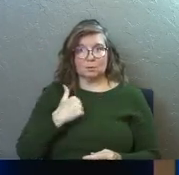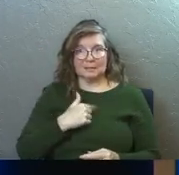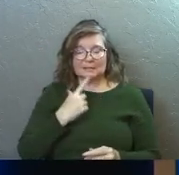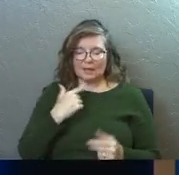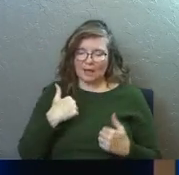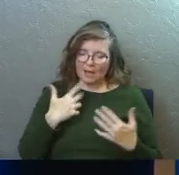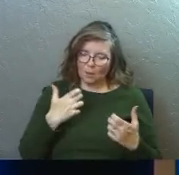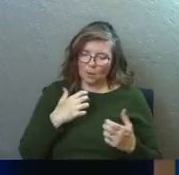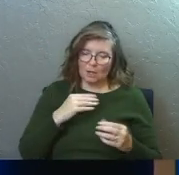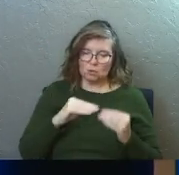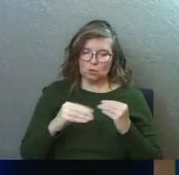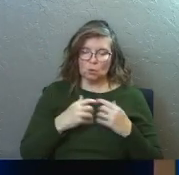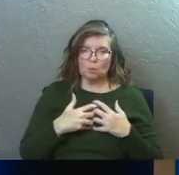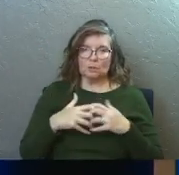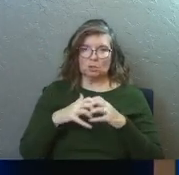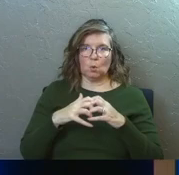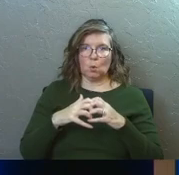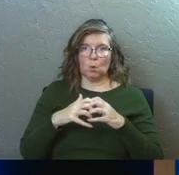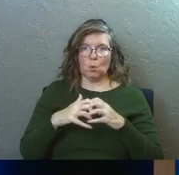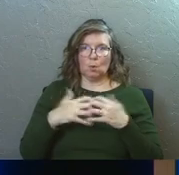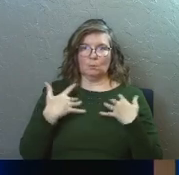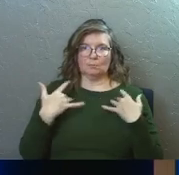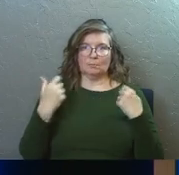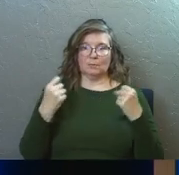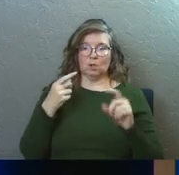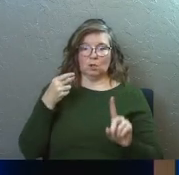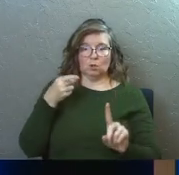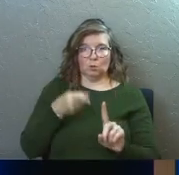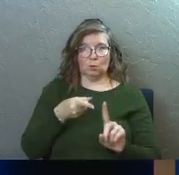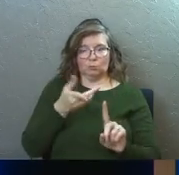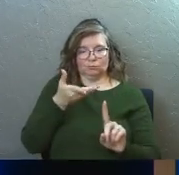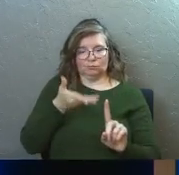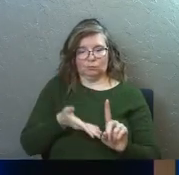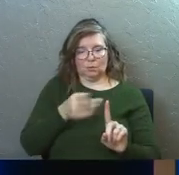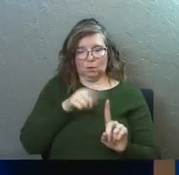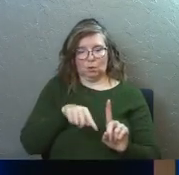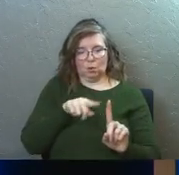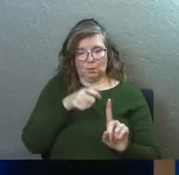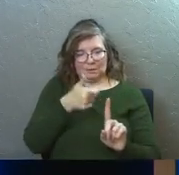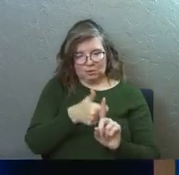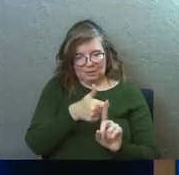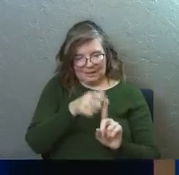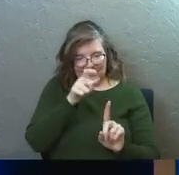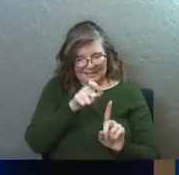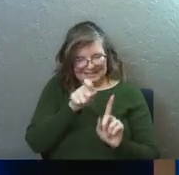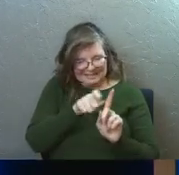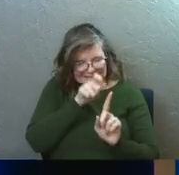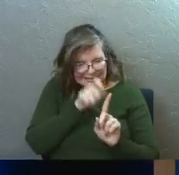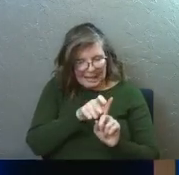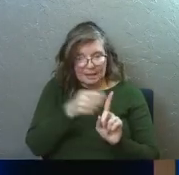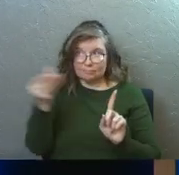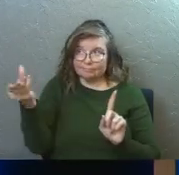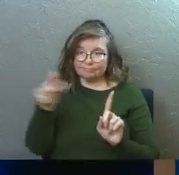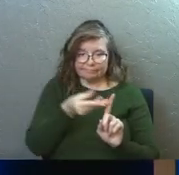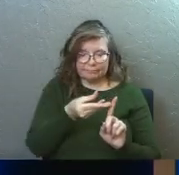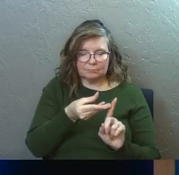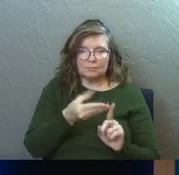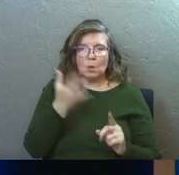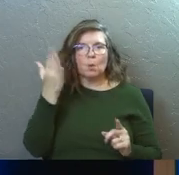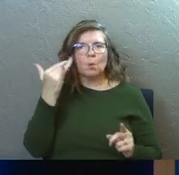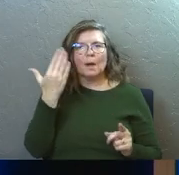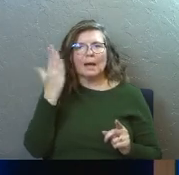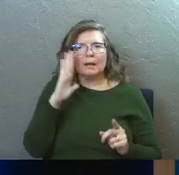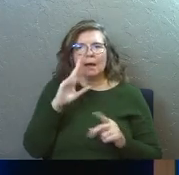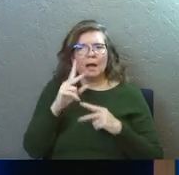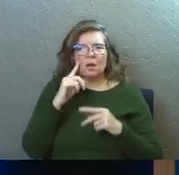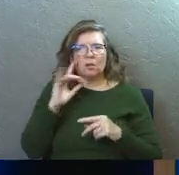us saying, hey, I want to restore you. I want to give you what you need. So maybe you're cool with that, but why? Why